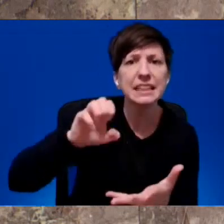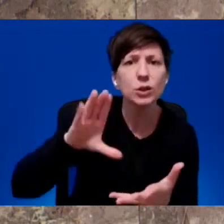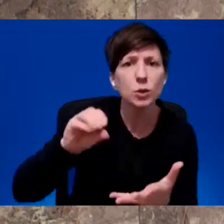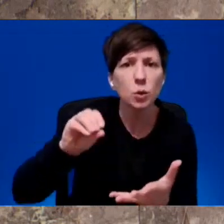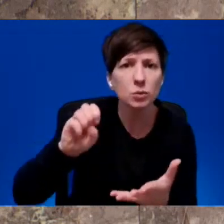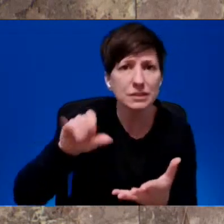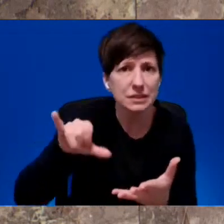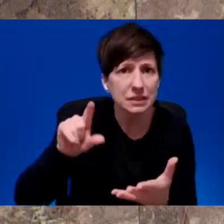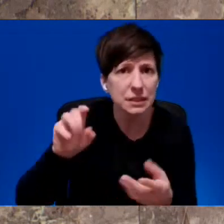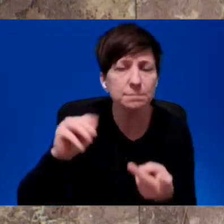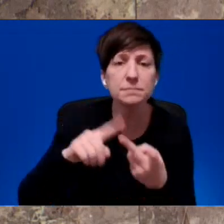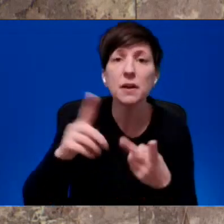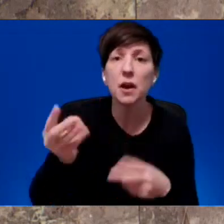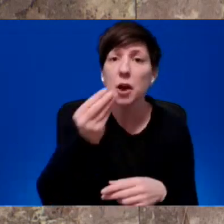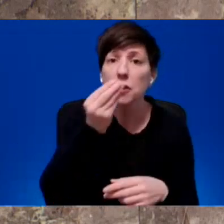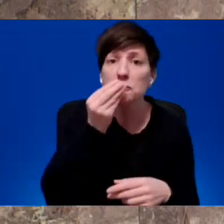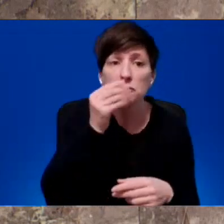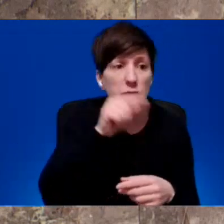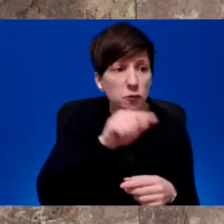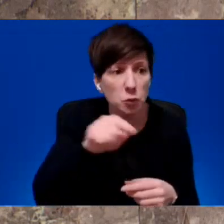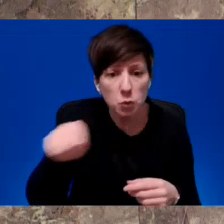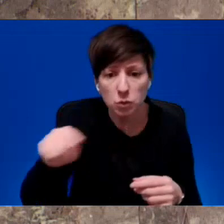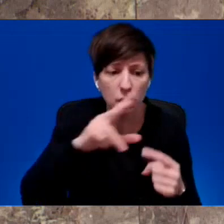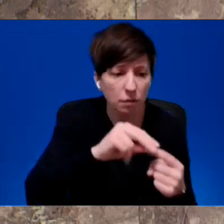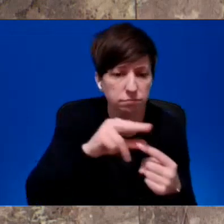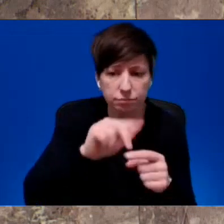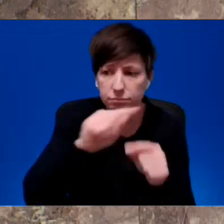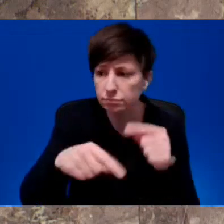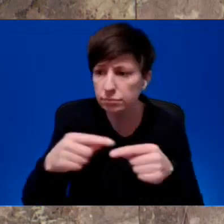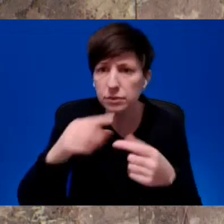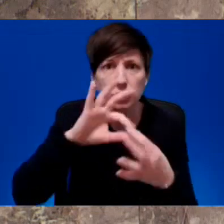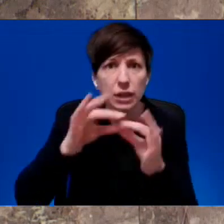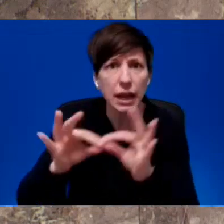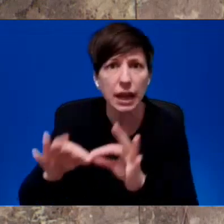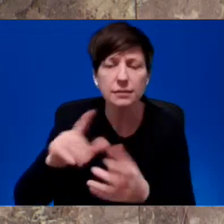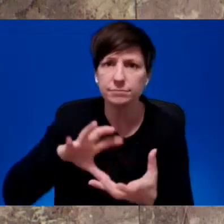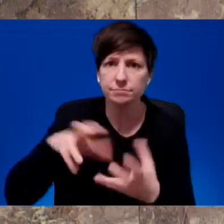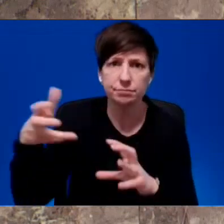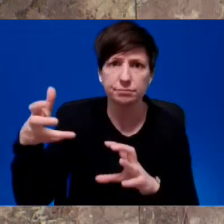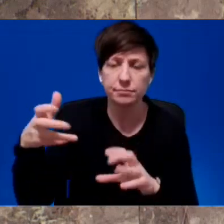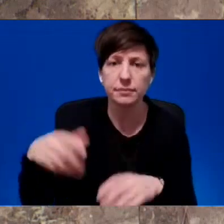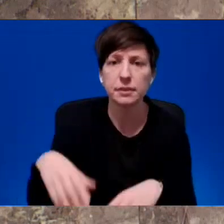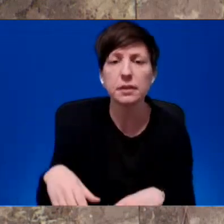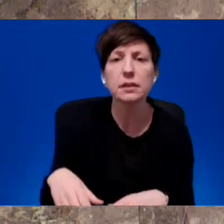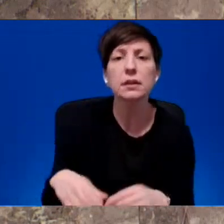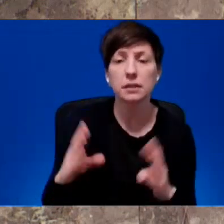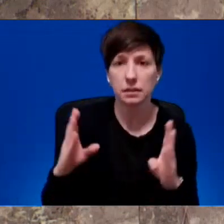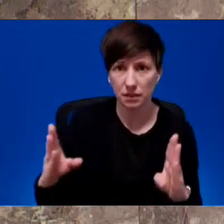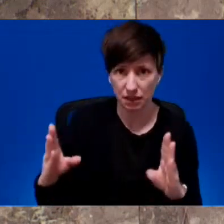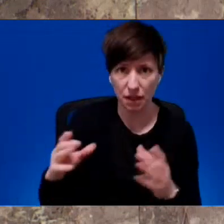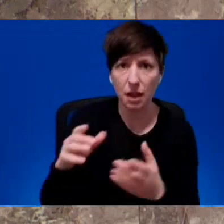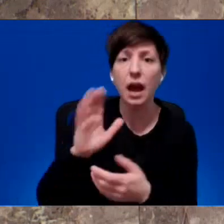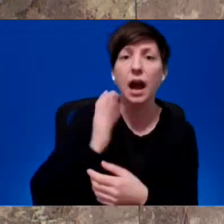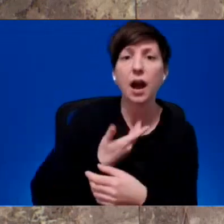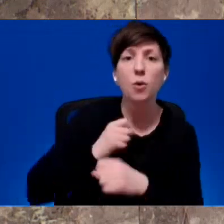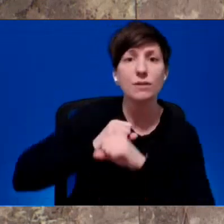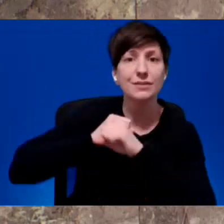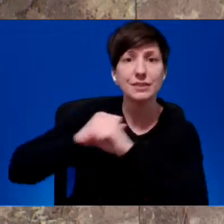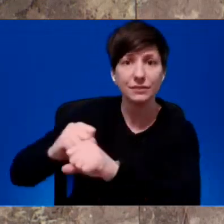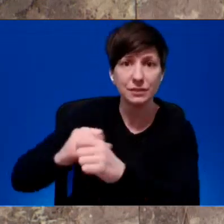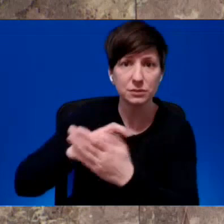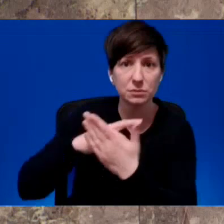economic repercussions. Between May and December of 2023, BC's Invasive Muscle Defence Program intercepted